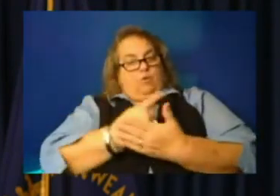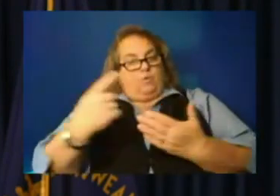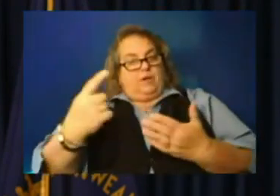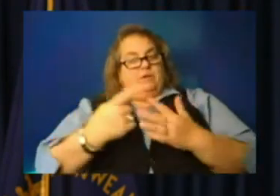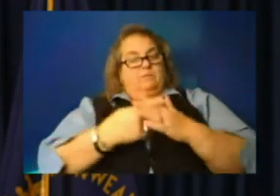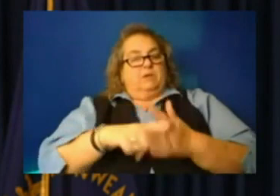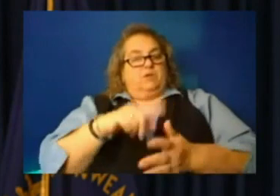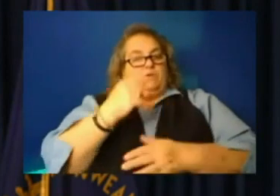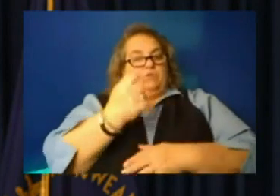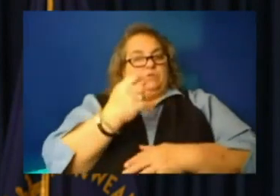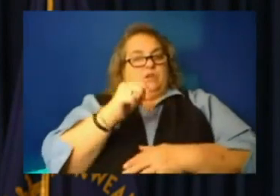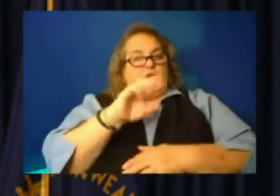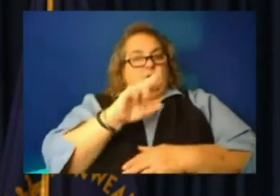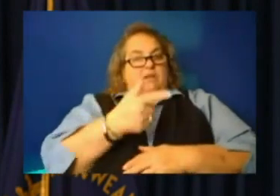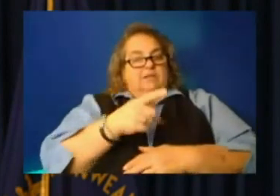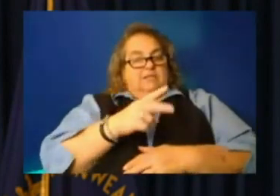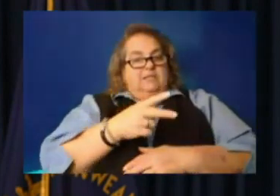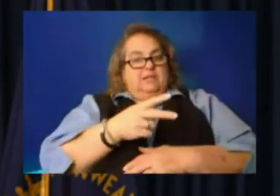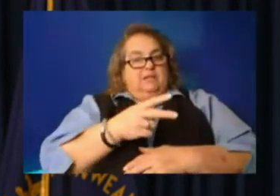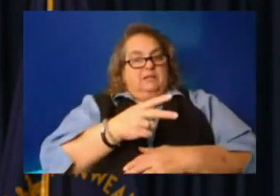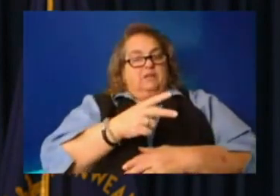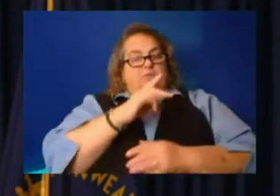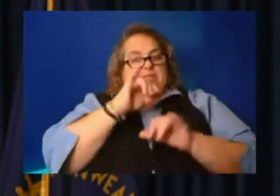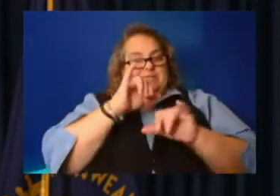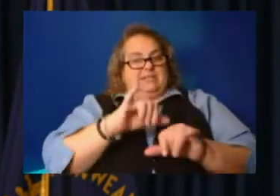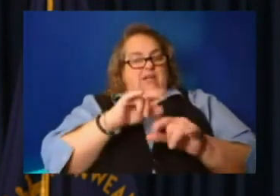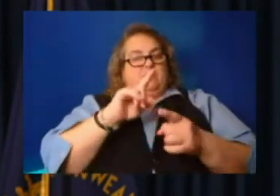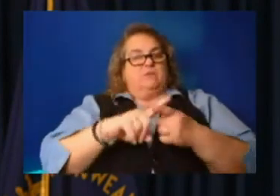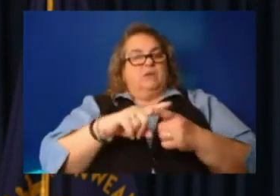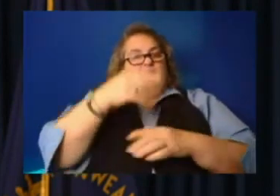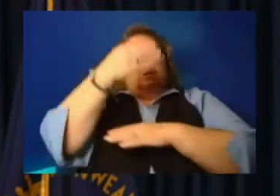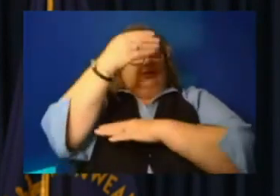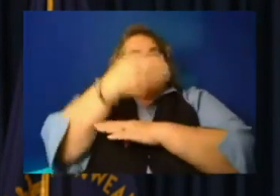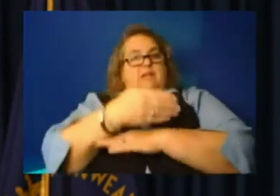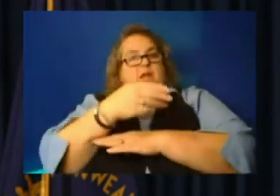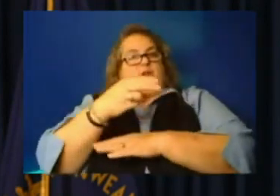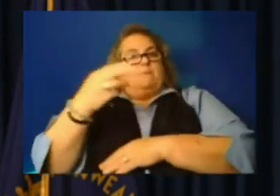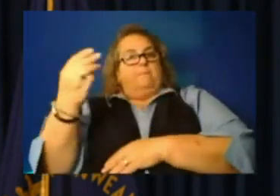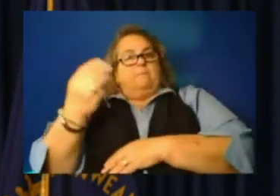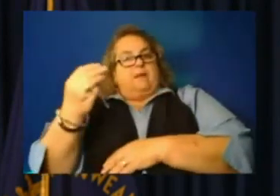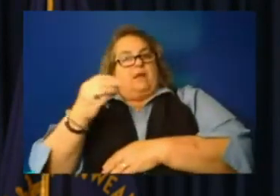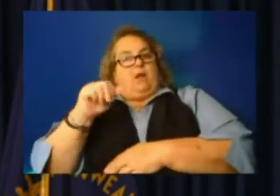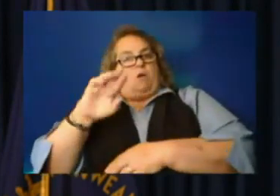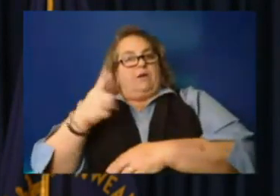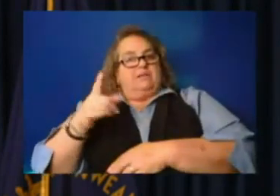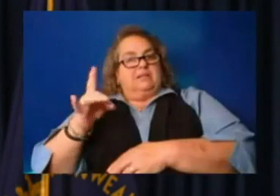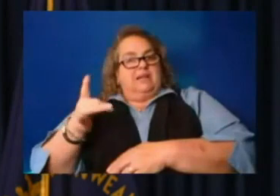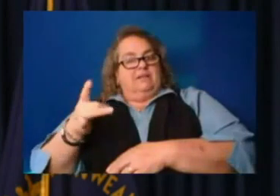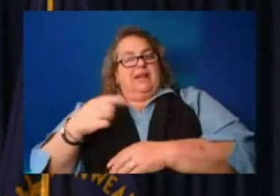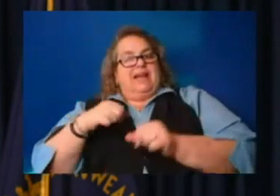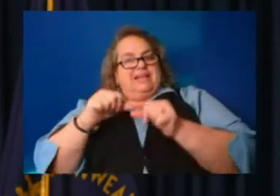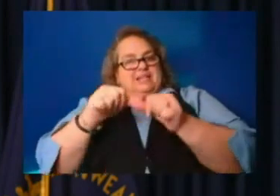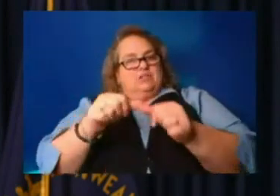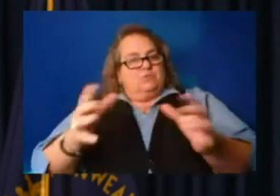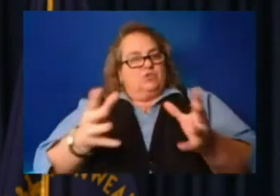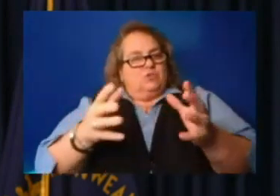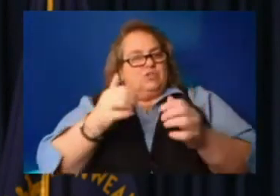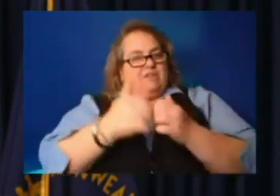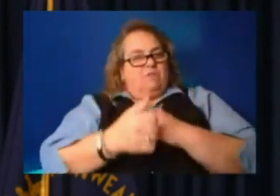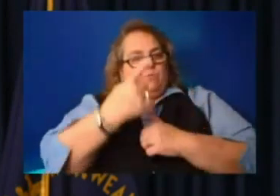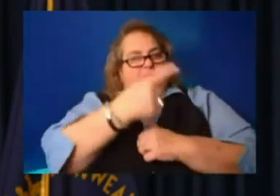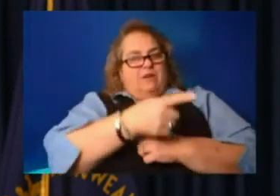August 2nd, and it's gonna remain until sundown on Monday, August 8th. I continue to encourage everybody out there, um,